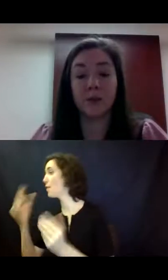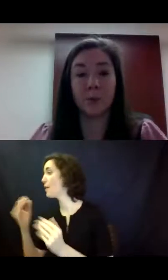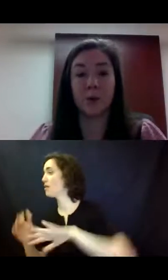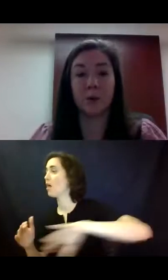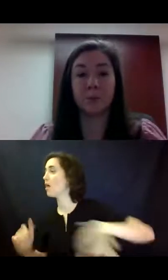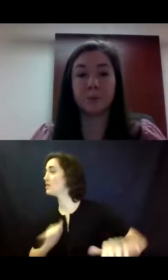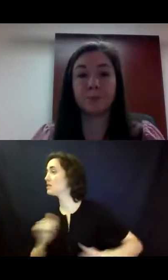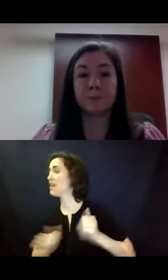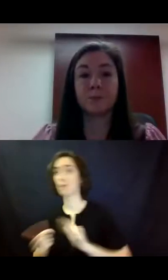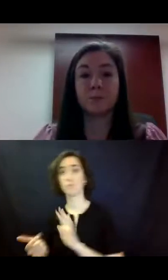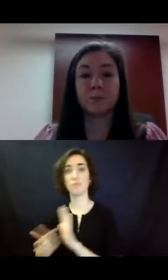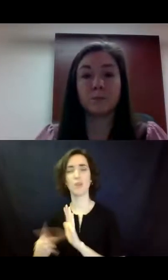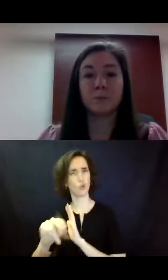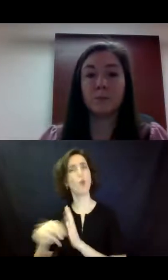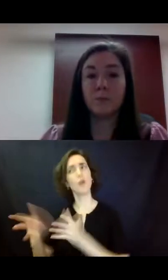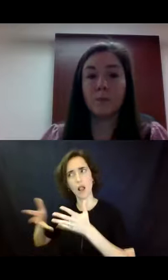of a supporter.